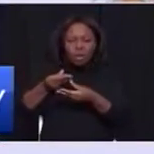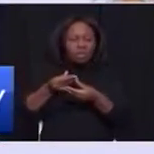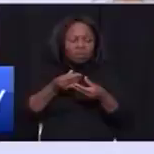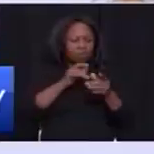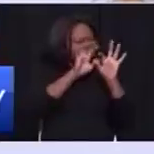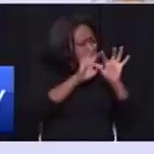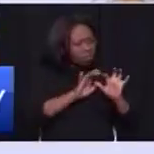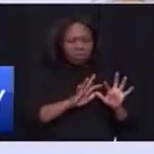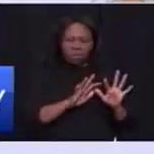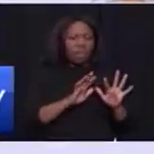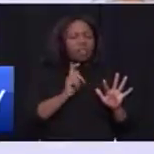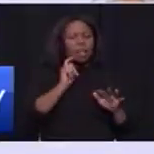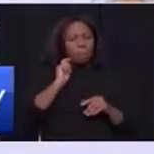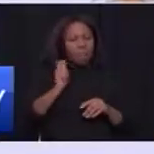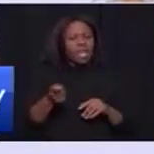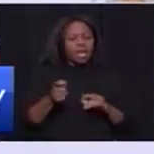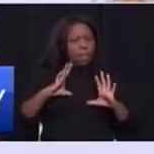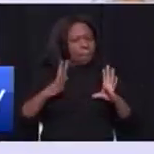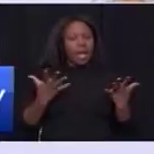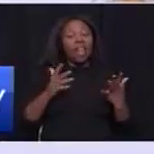paid so that they can grow.